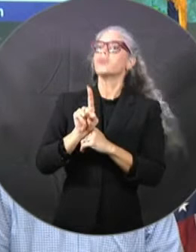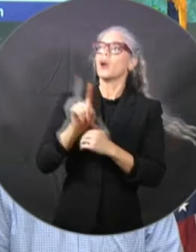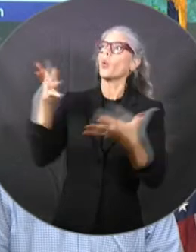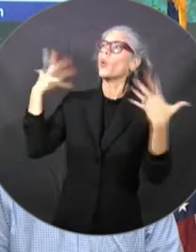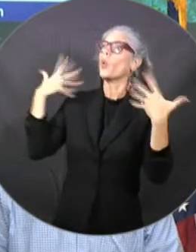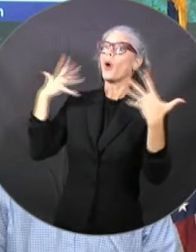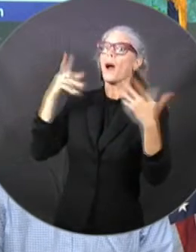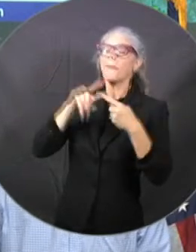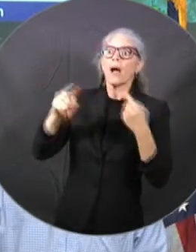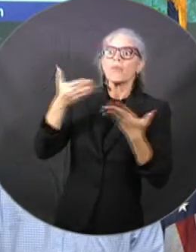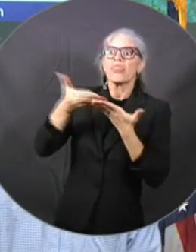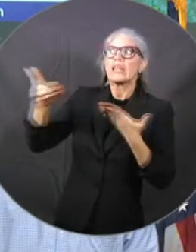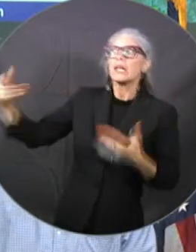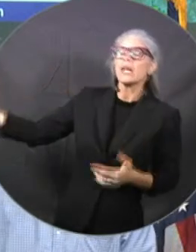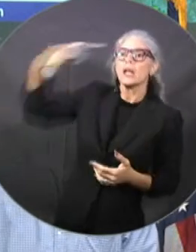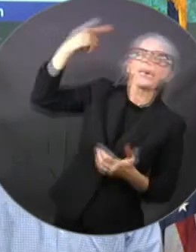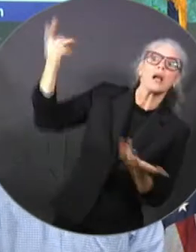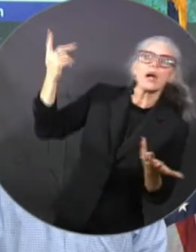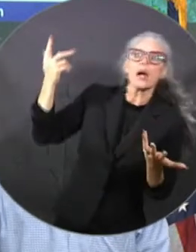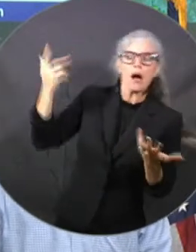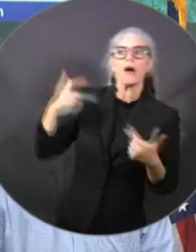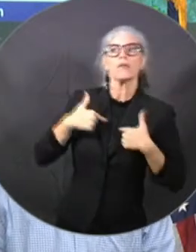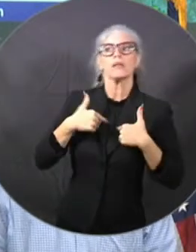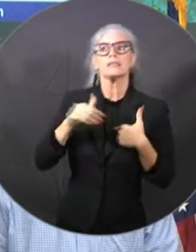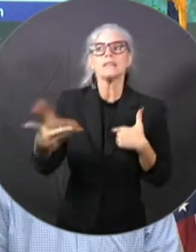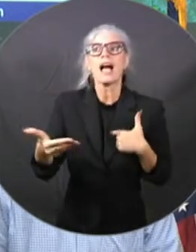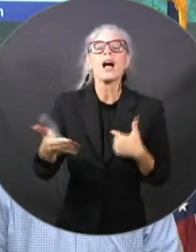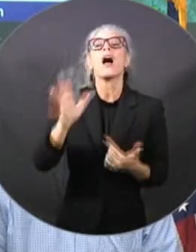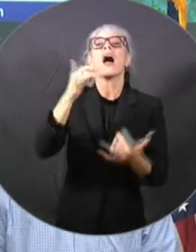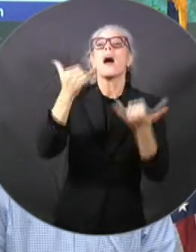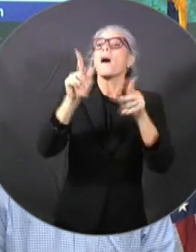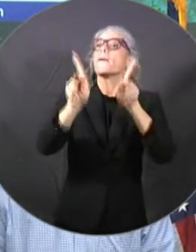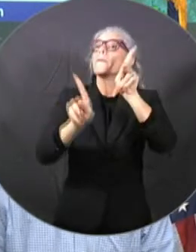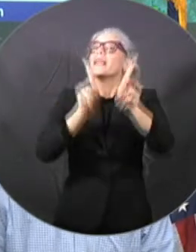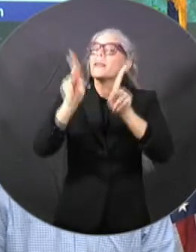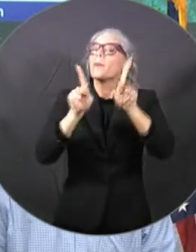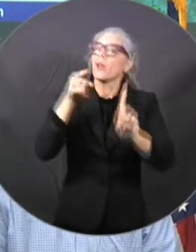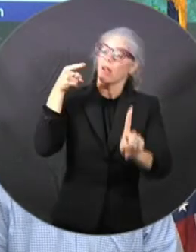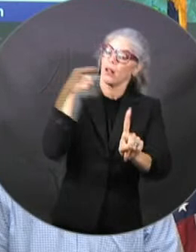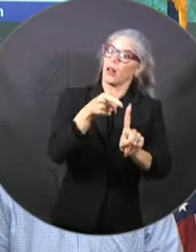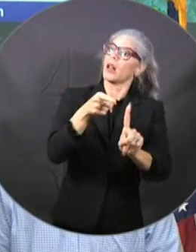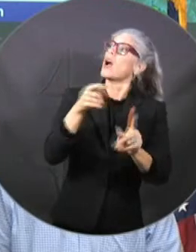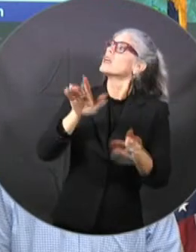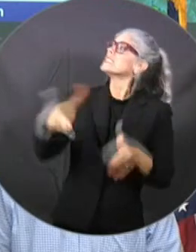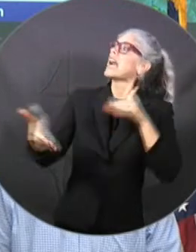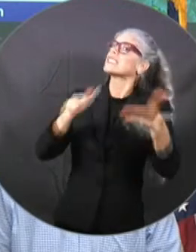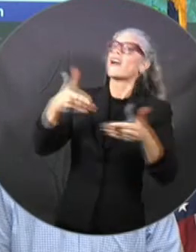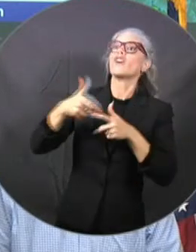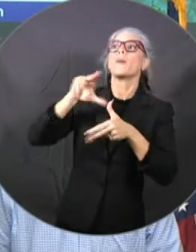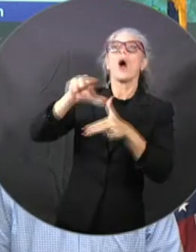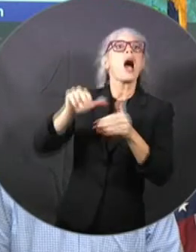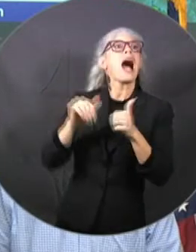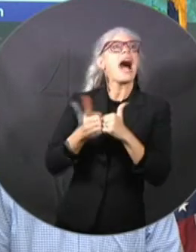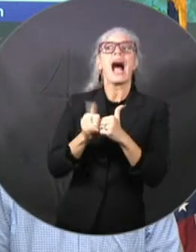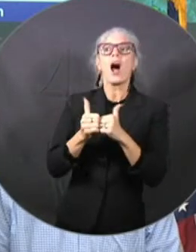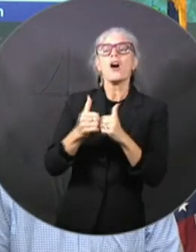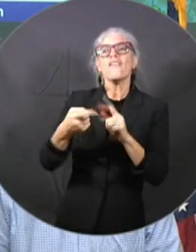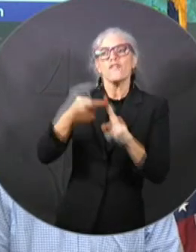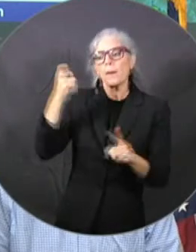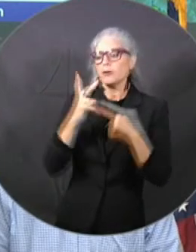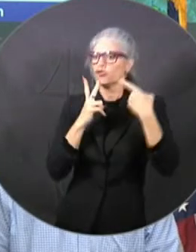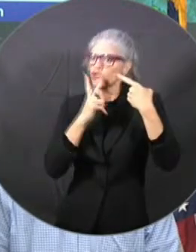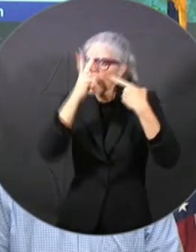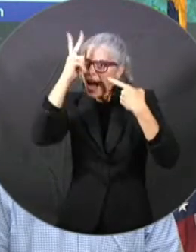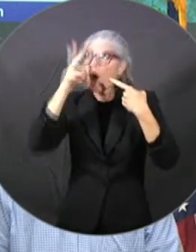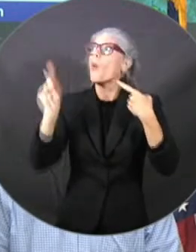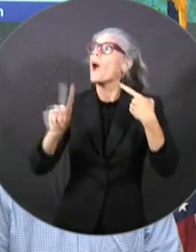storm surge. And so if you protect yourself from the storm surge by evacuating inland when you're told to do that, the chance of you suffering